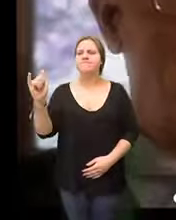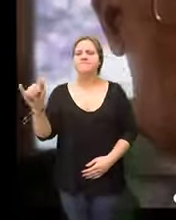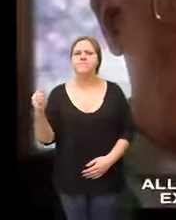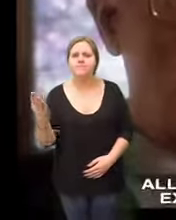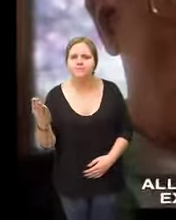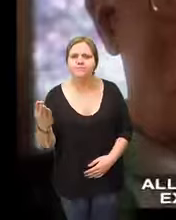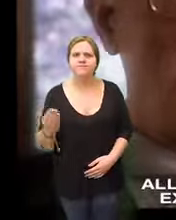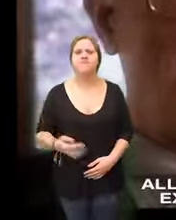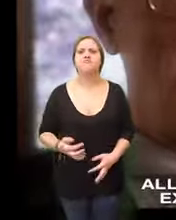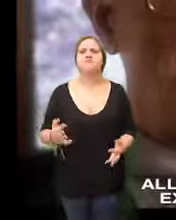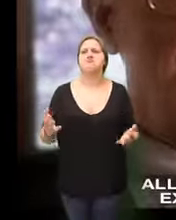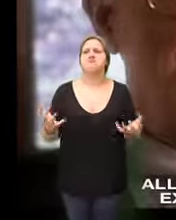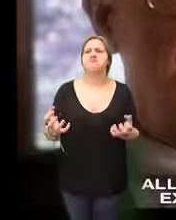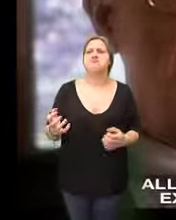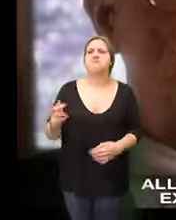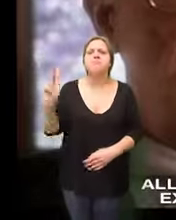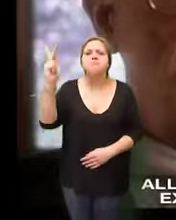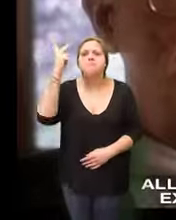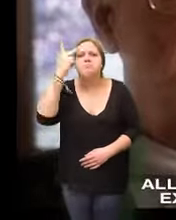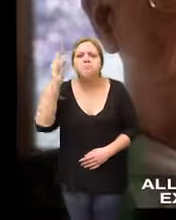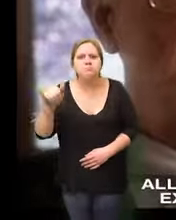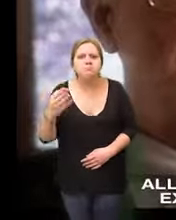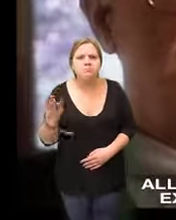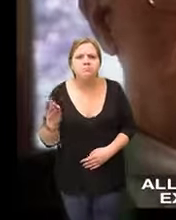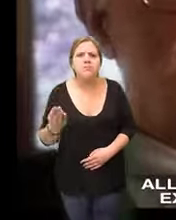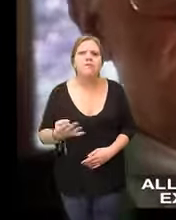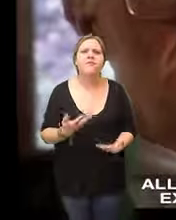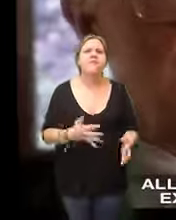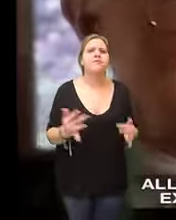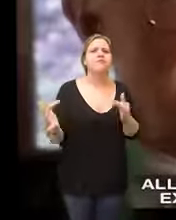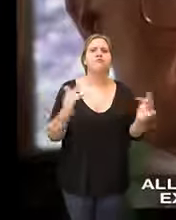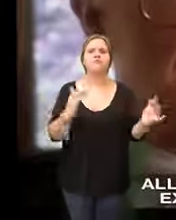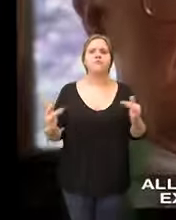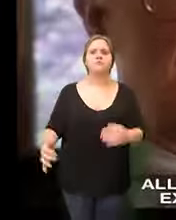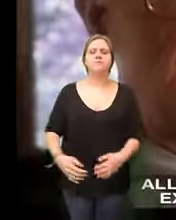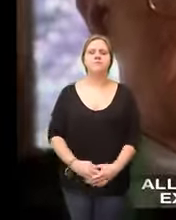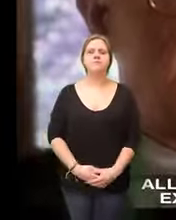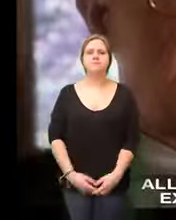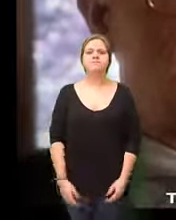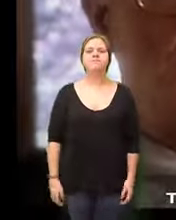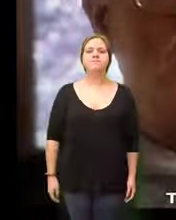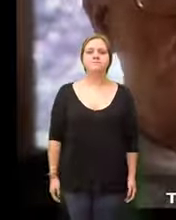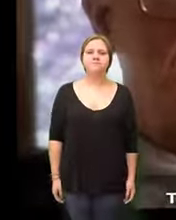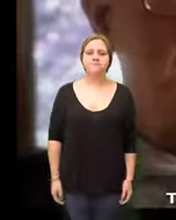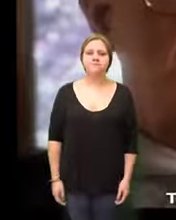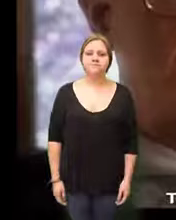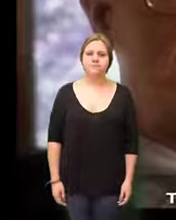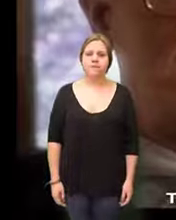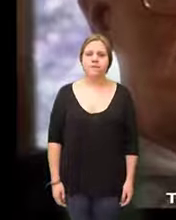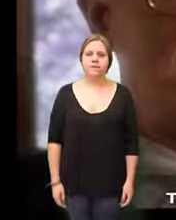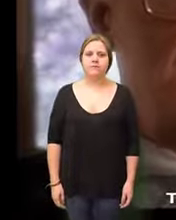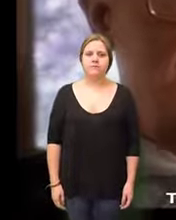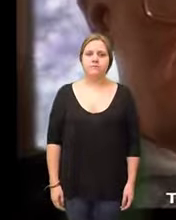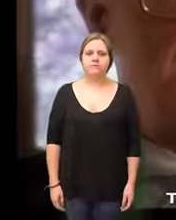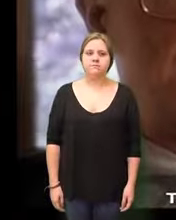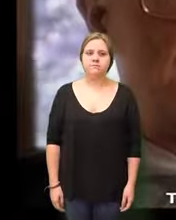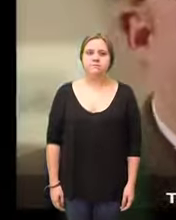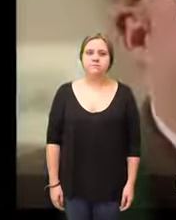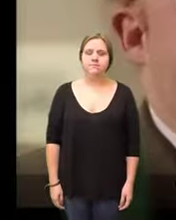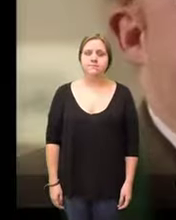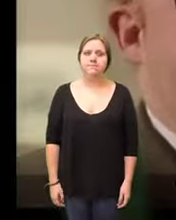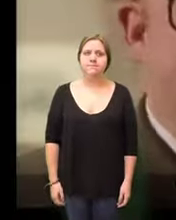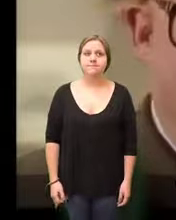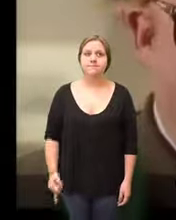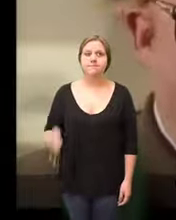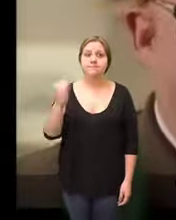Marlboro all these victorious generals expected political rewards commensurate with their military achievement